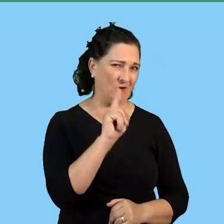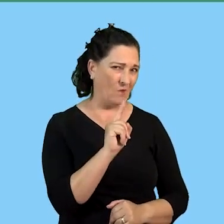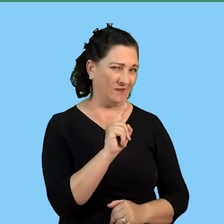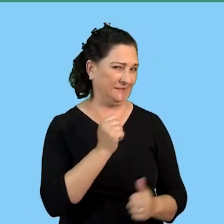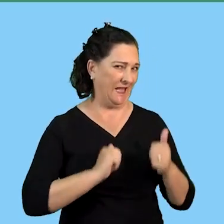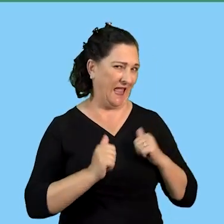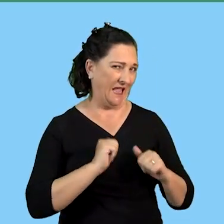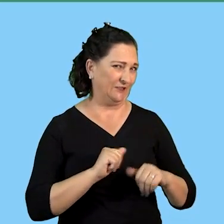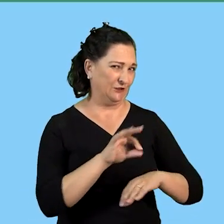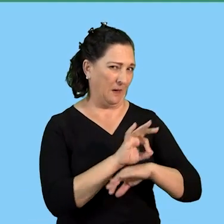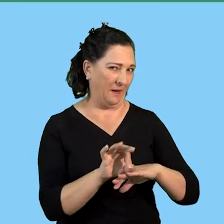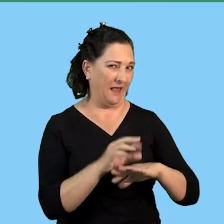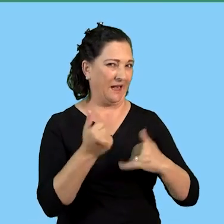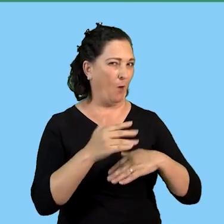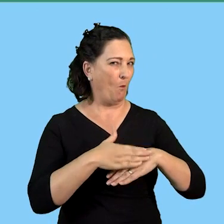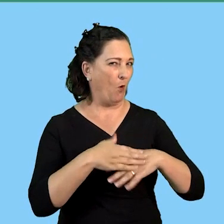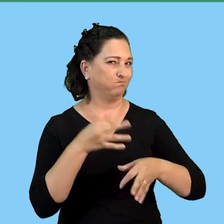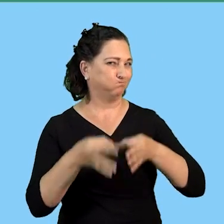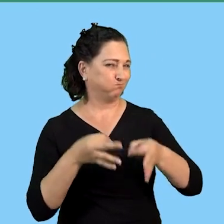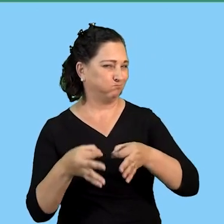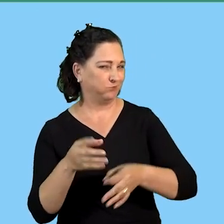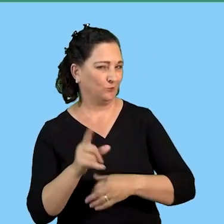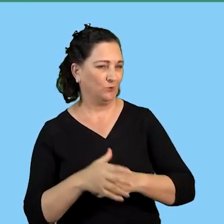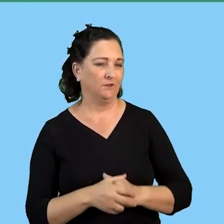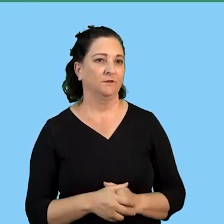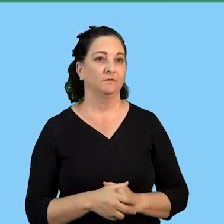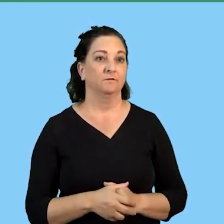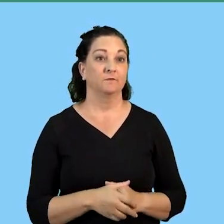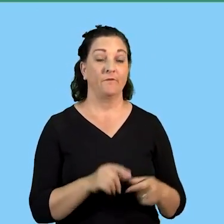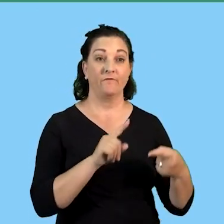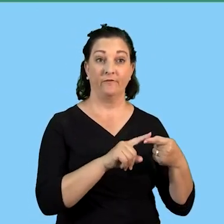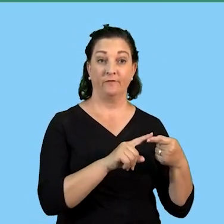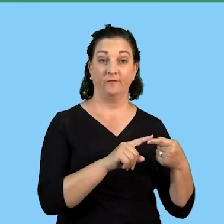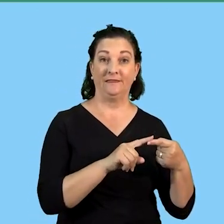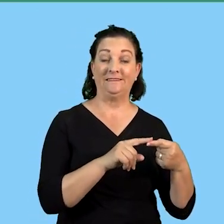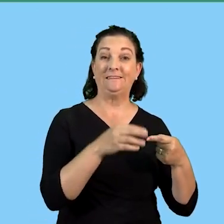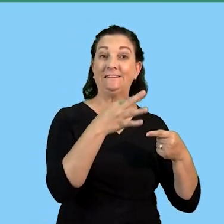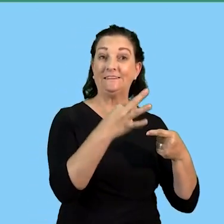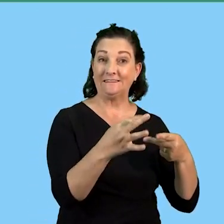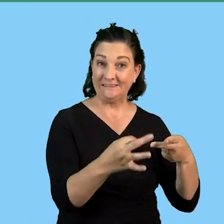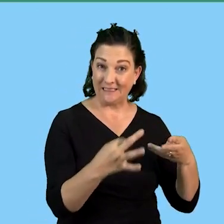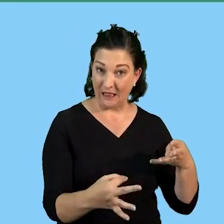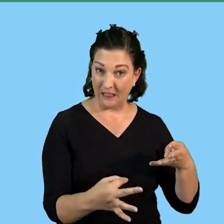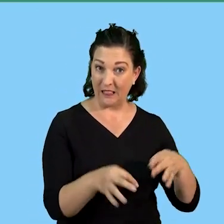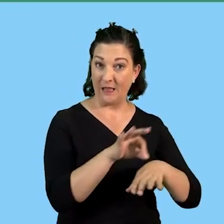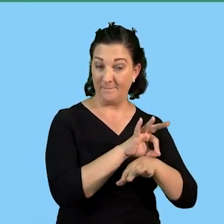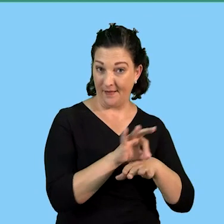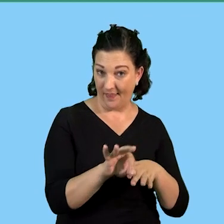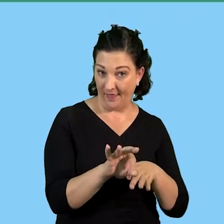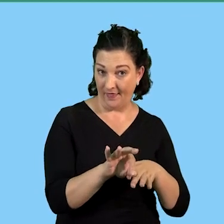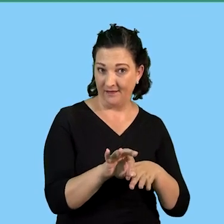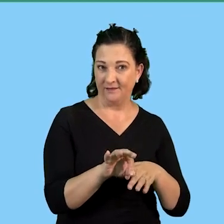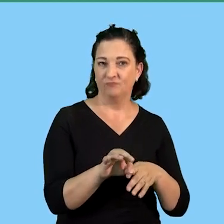action plan an action plan is a detailed plan that outlines the